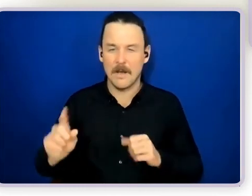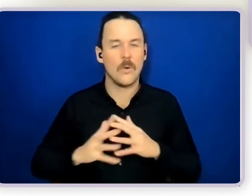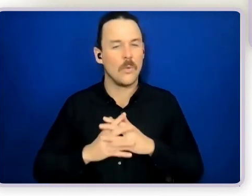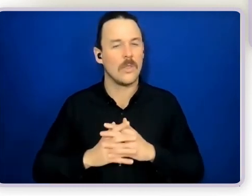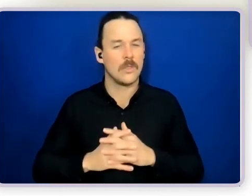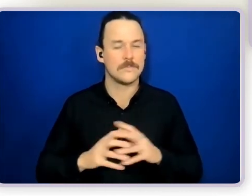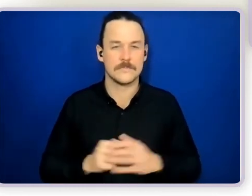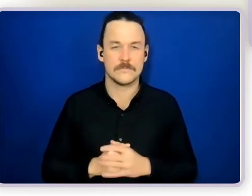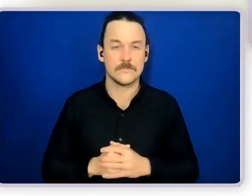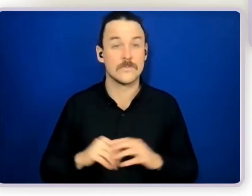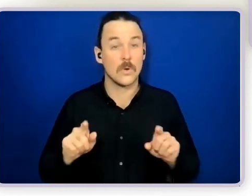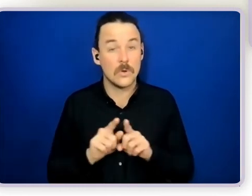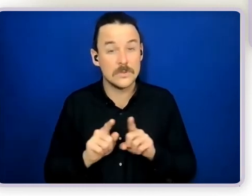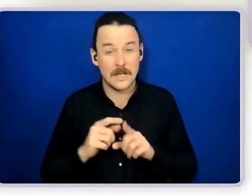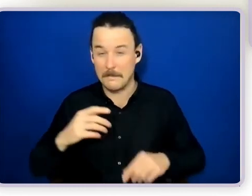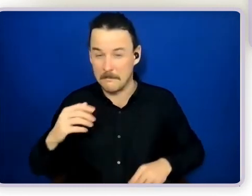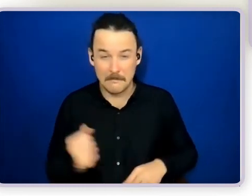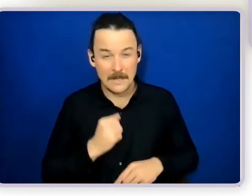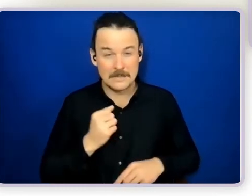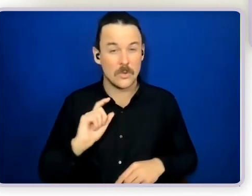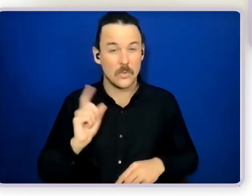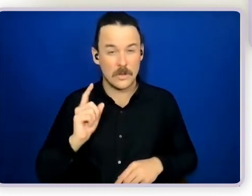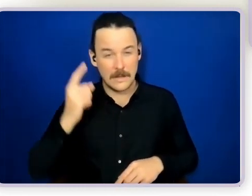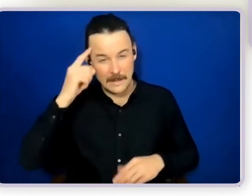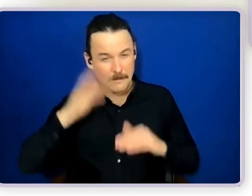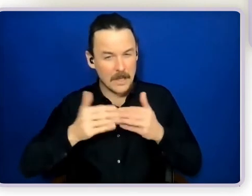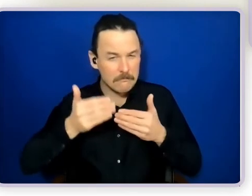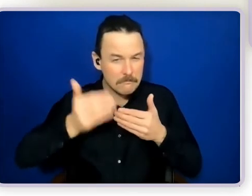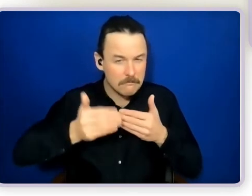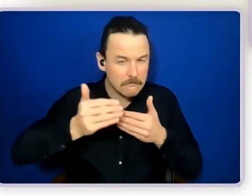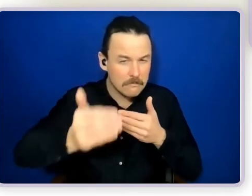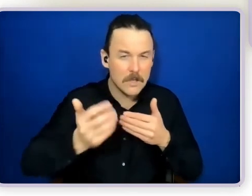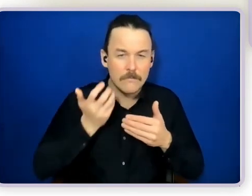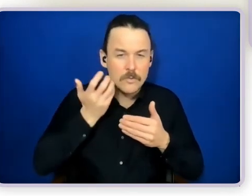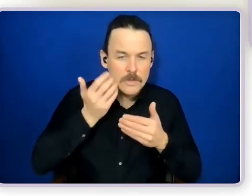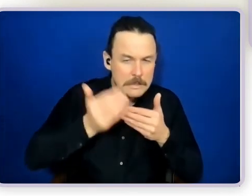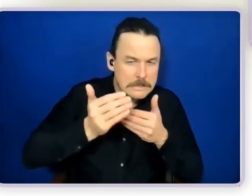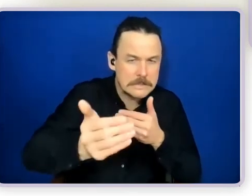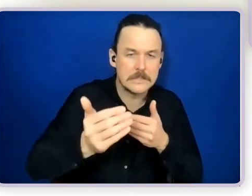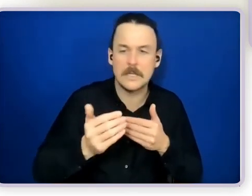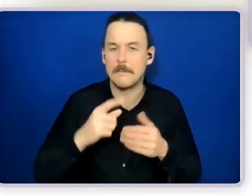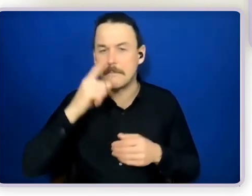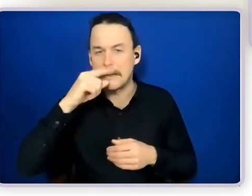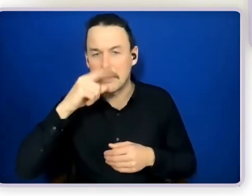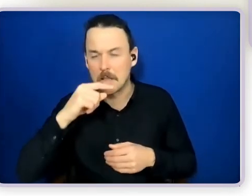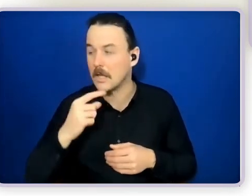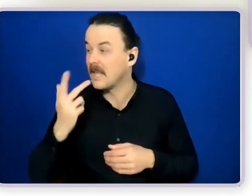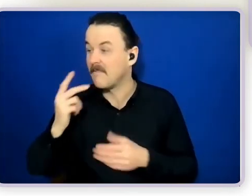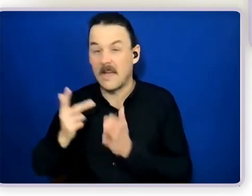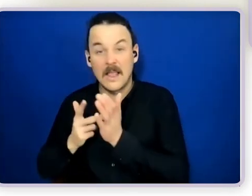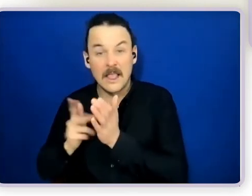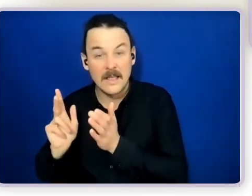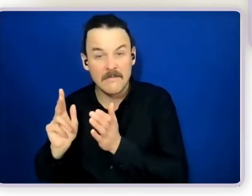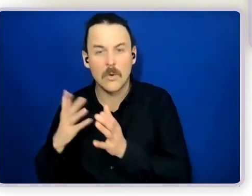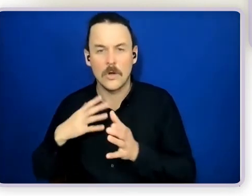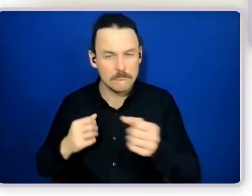and go in someone's circle but it's so important to invest in relationship forming that is real and unpaid because it will